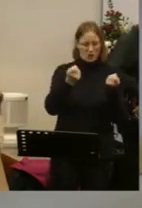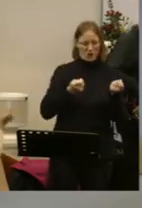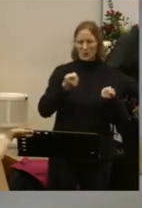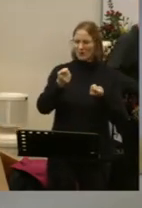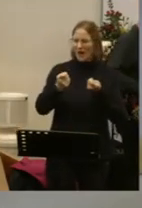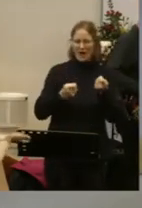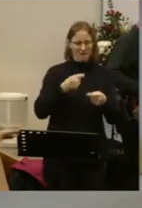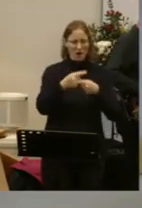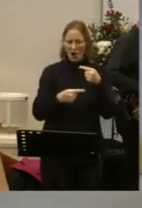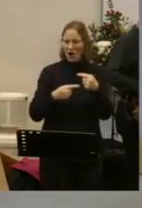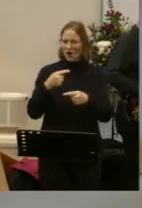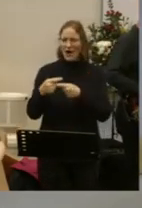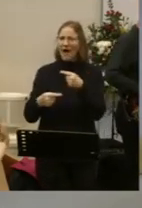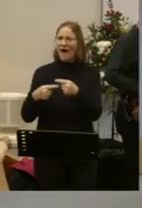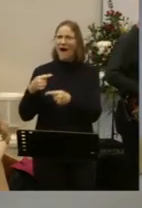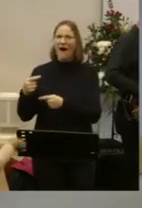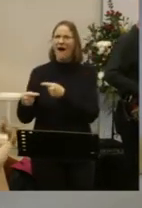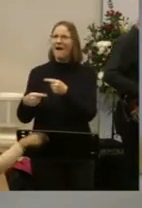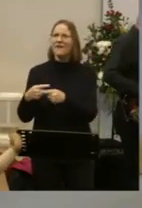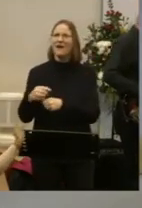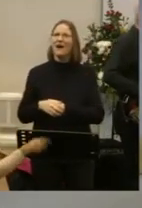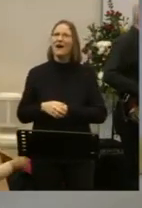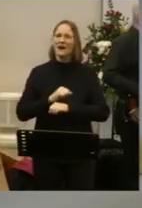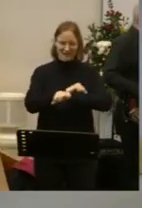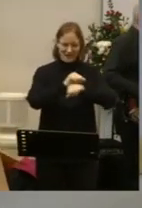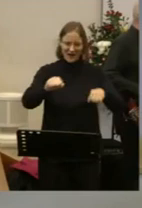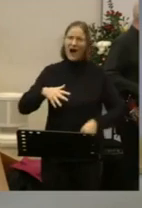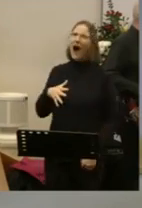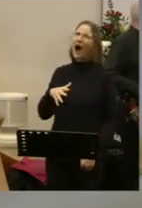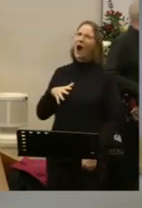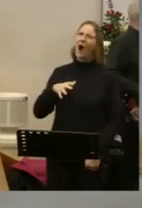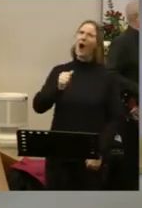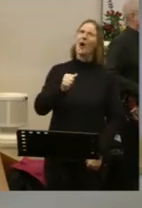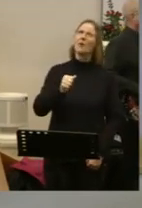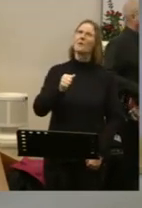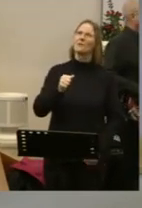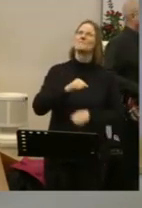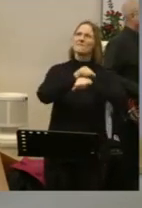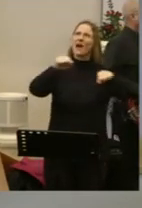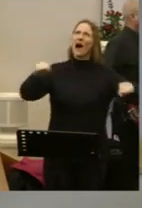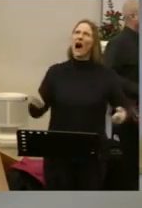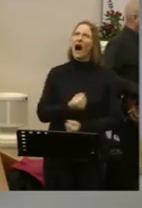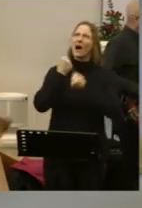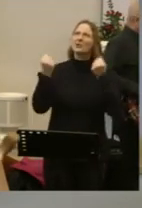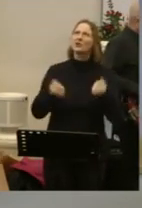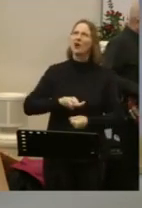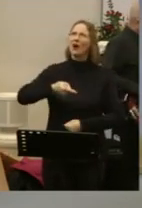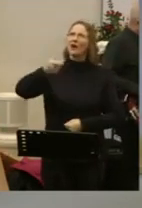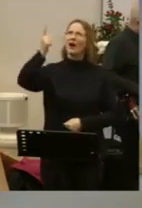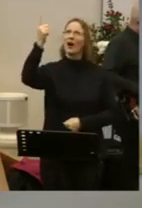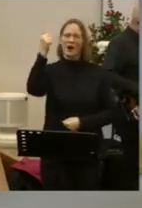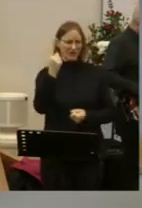reign forever. I hope, I hope I